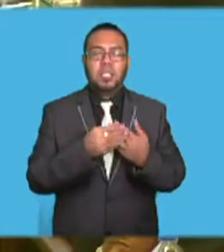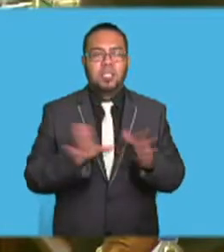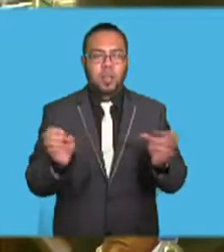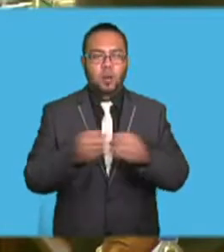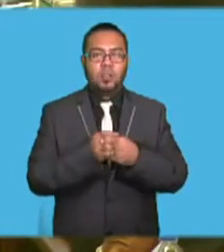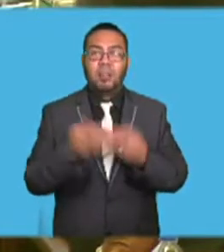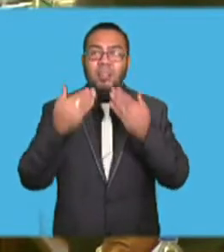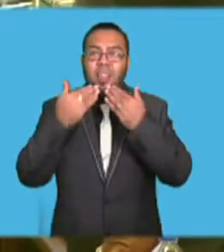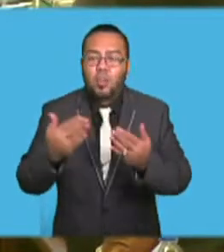Speaker.